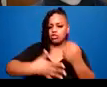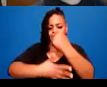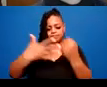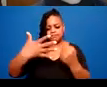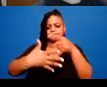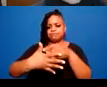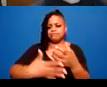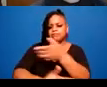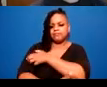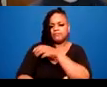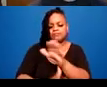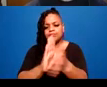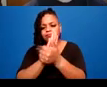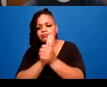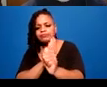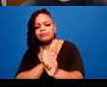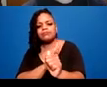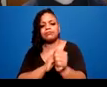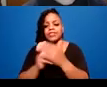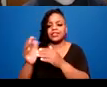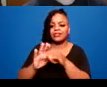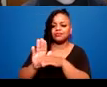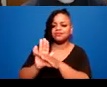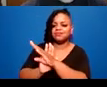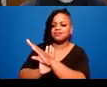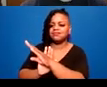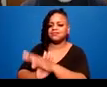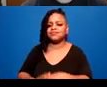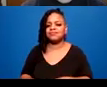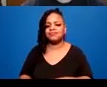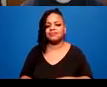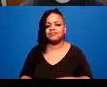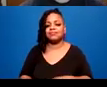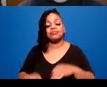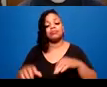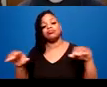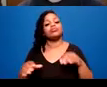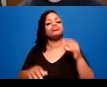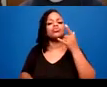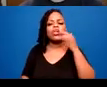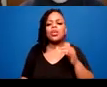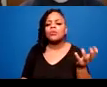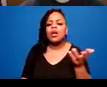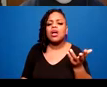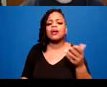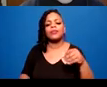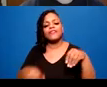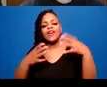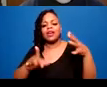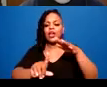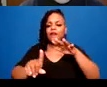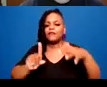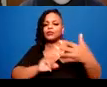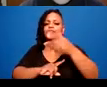In practice, that means providing an atmosphere that allows individuals to feel validated and affirmed with